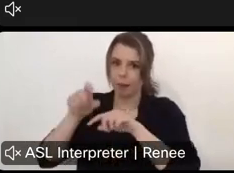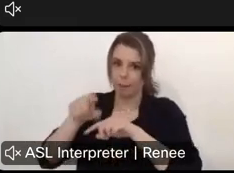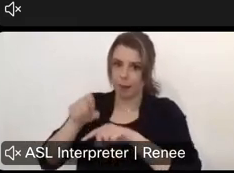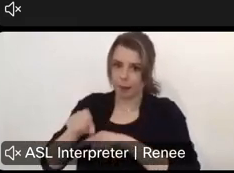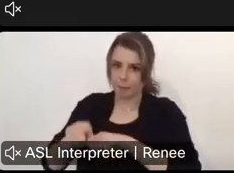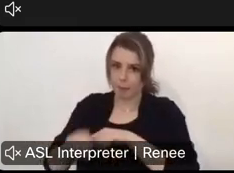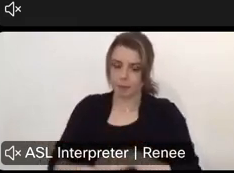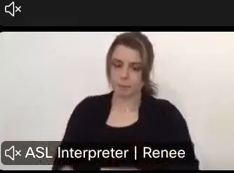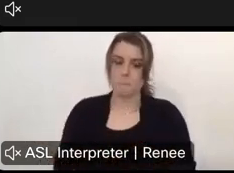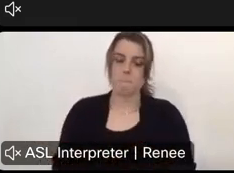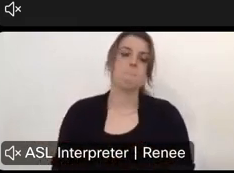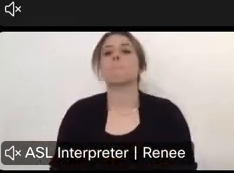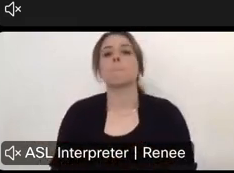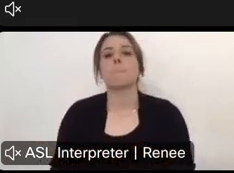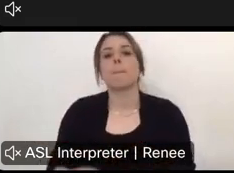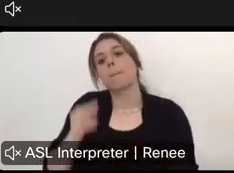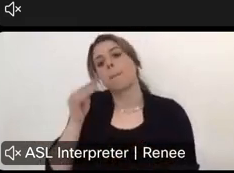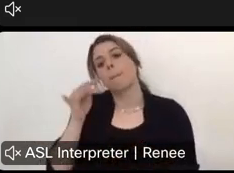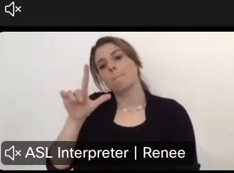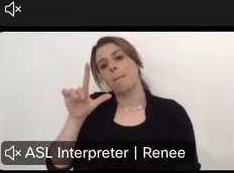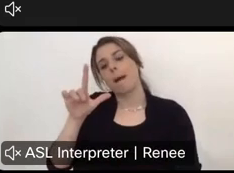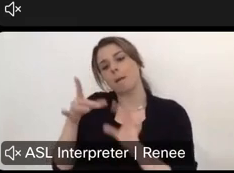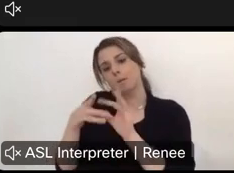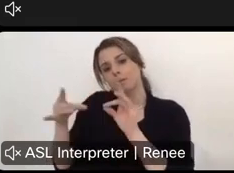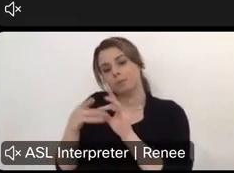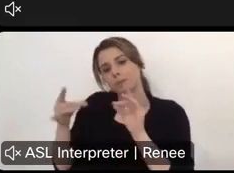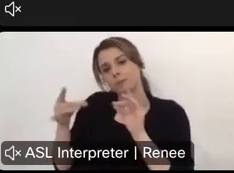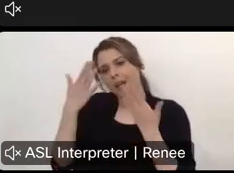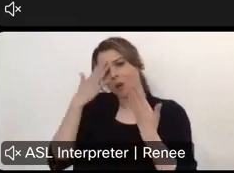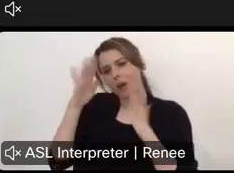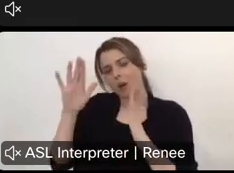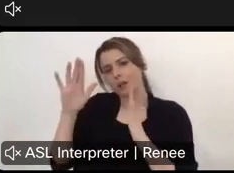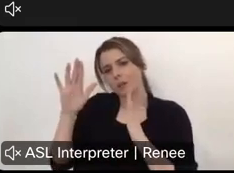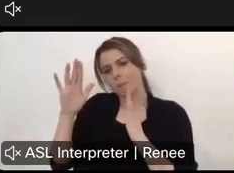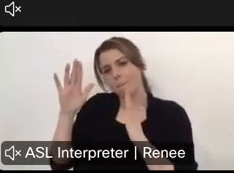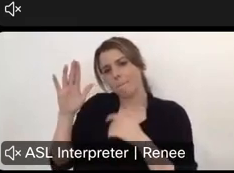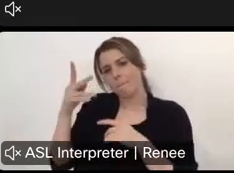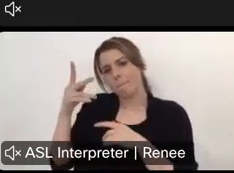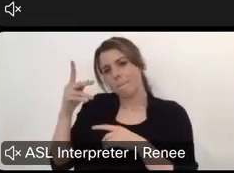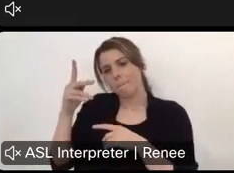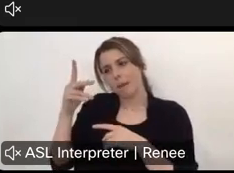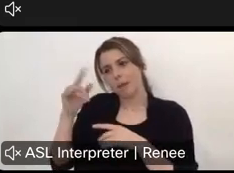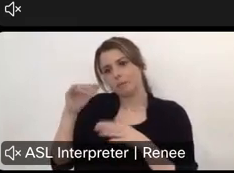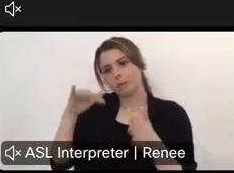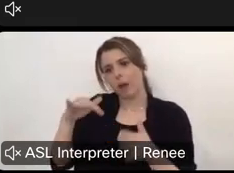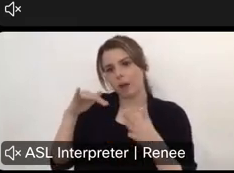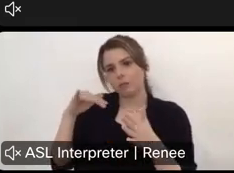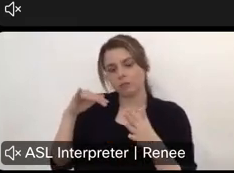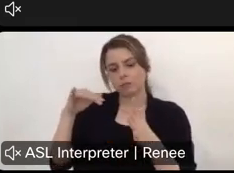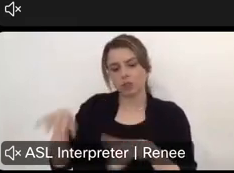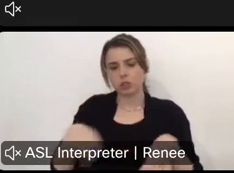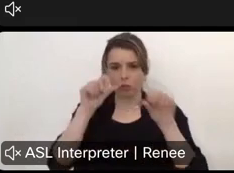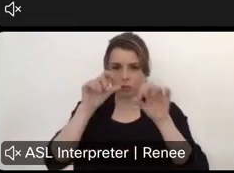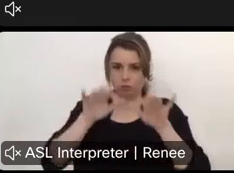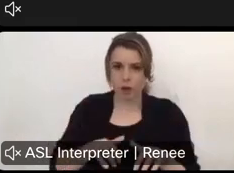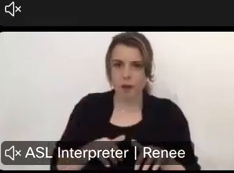Uh, Michael says, I'm not sure how long the fee study took to write. By someone being paid to do it, but it will take us some time to take